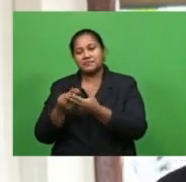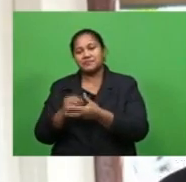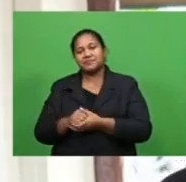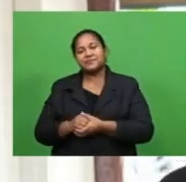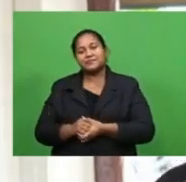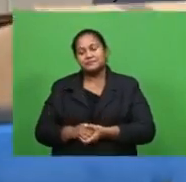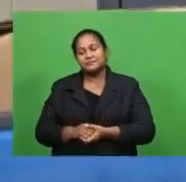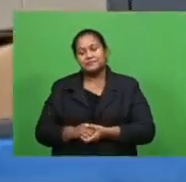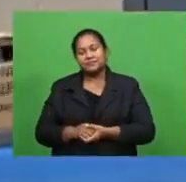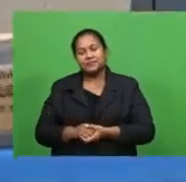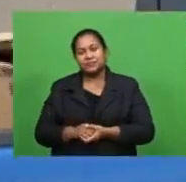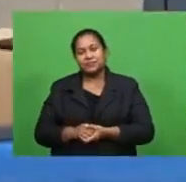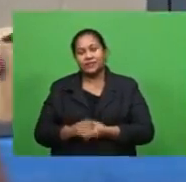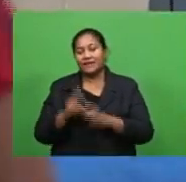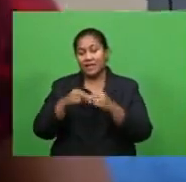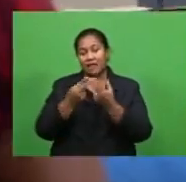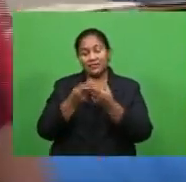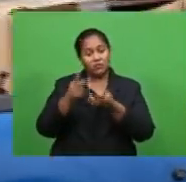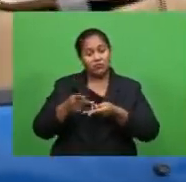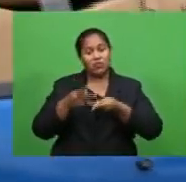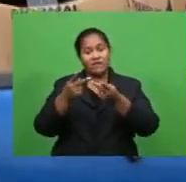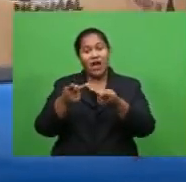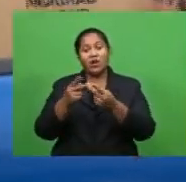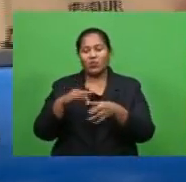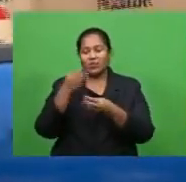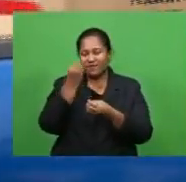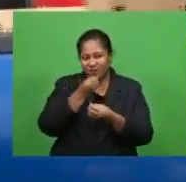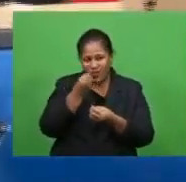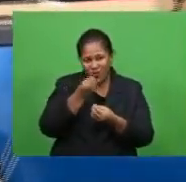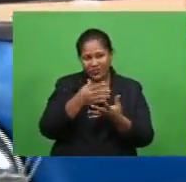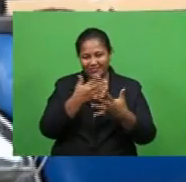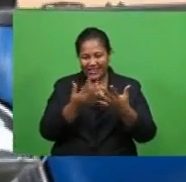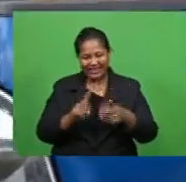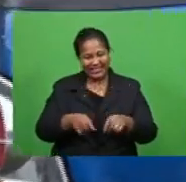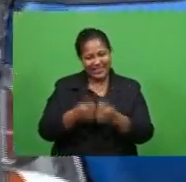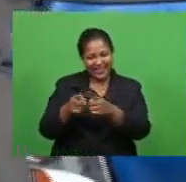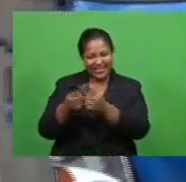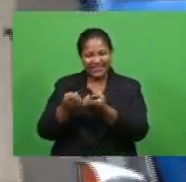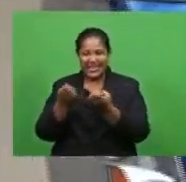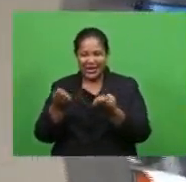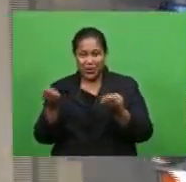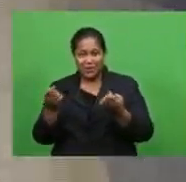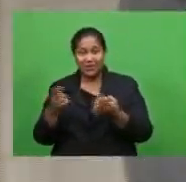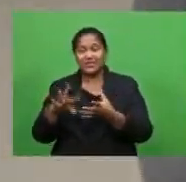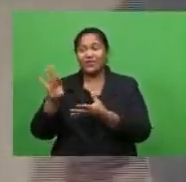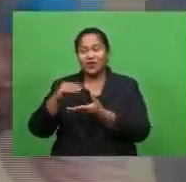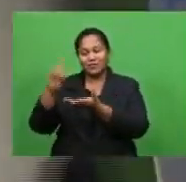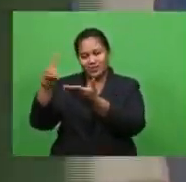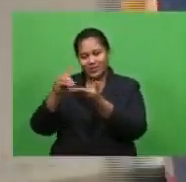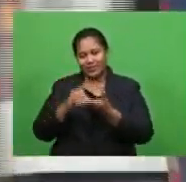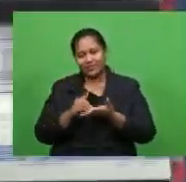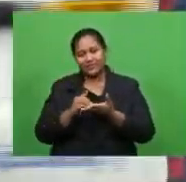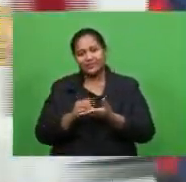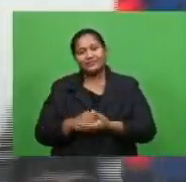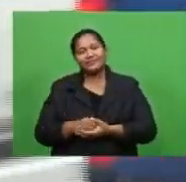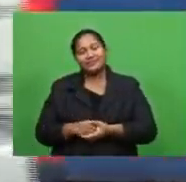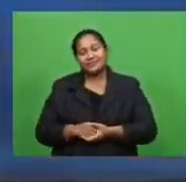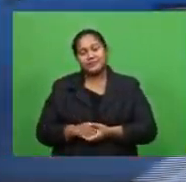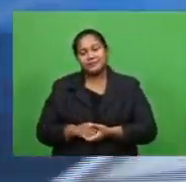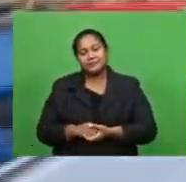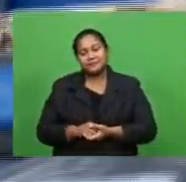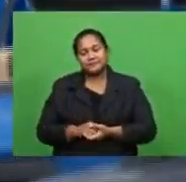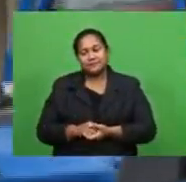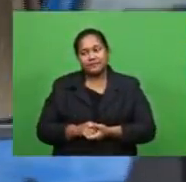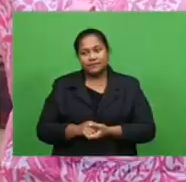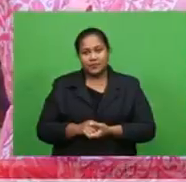Families are provided essential food items, sanitary products and other donations. Faria Begum, FBC